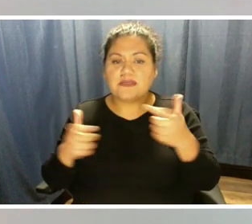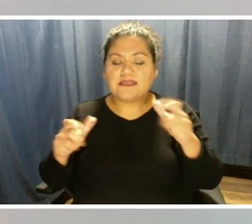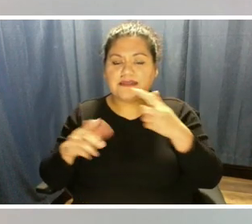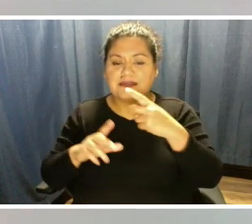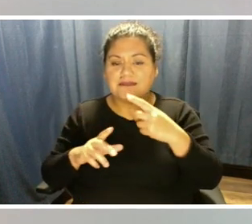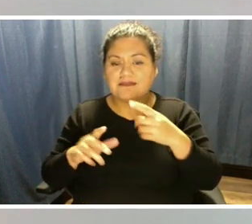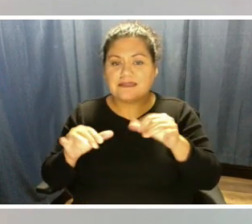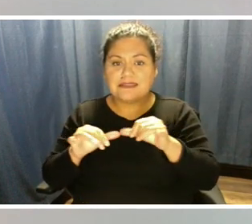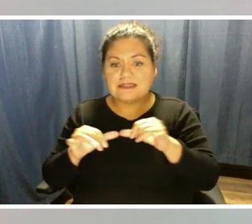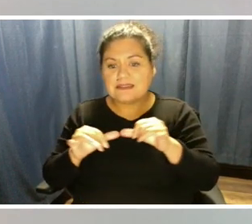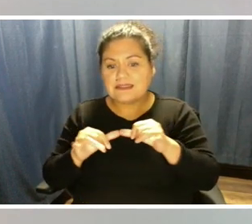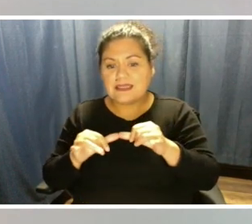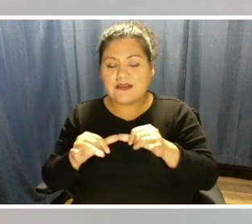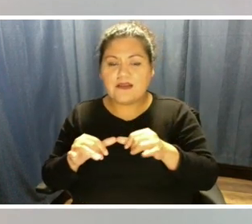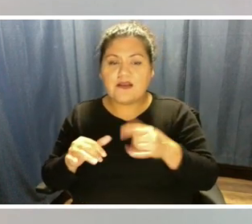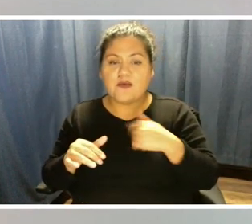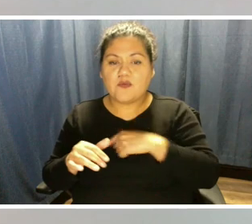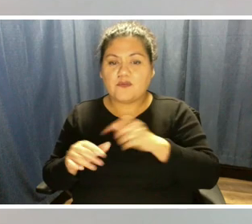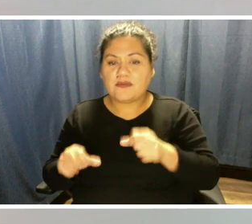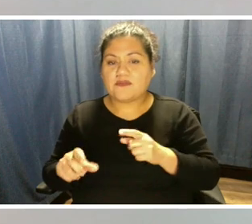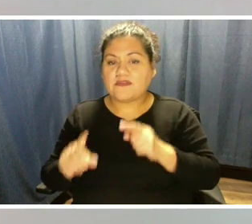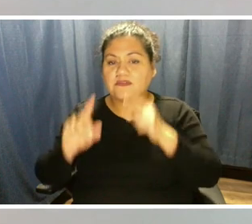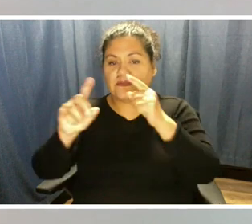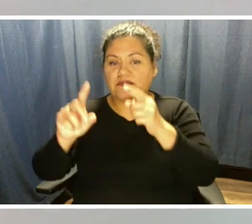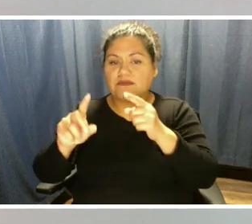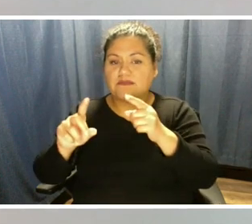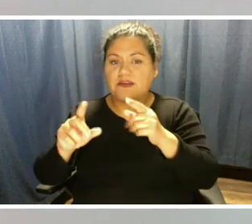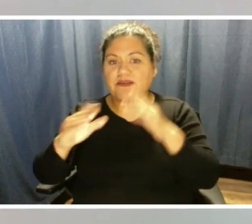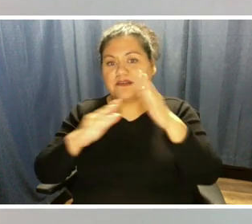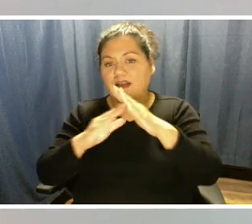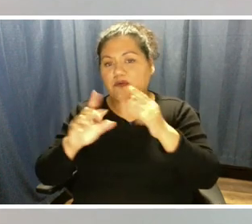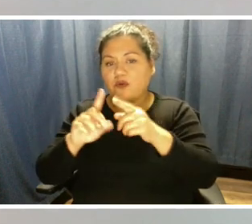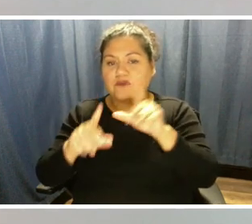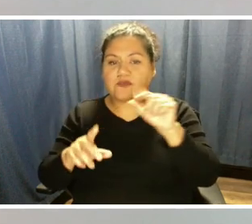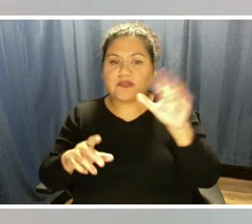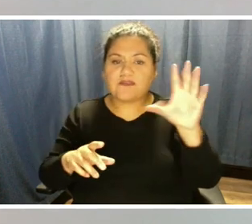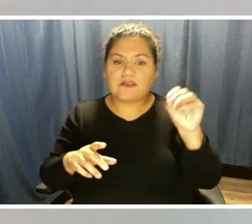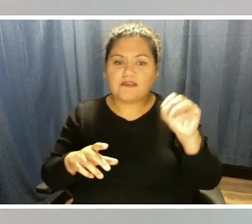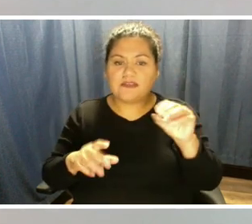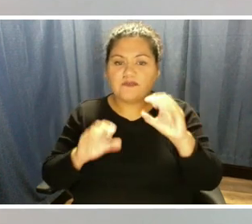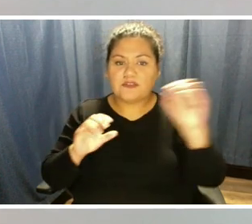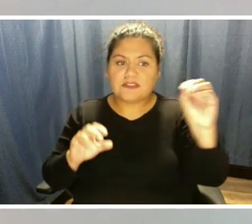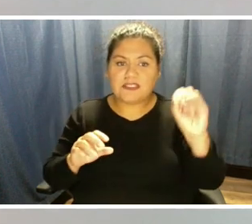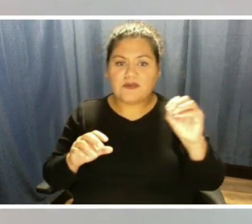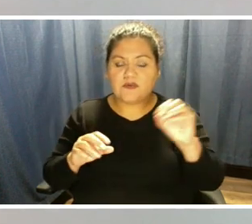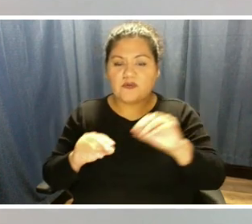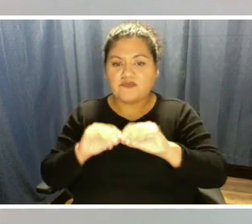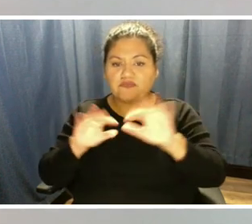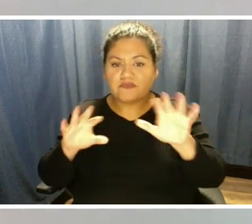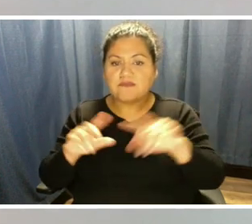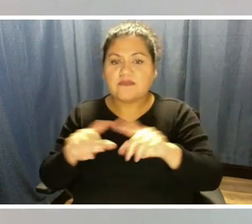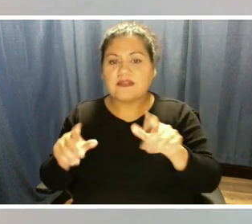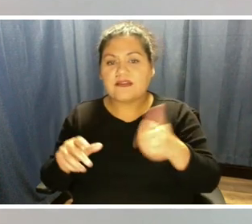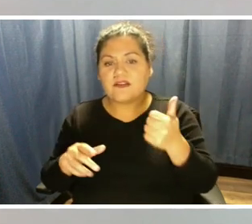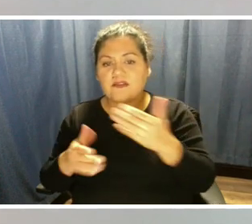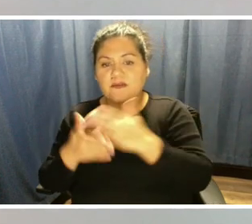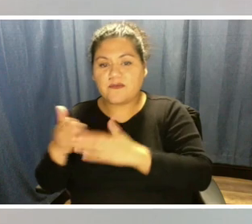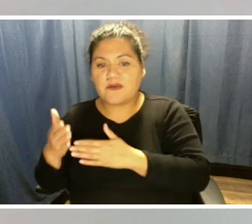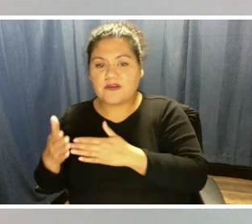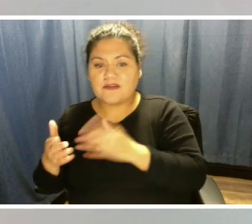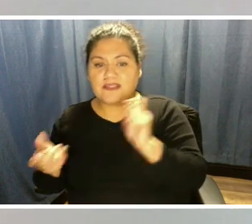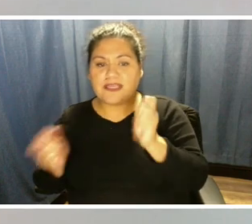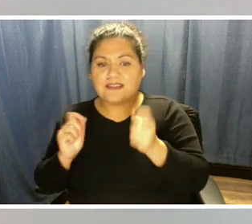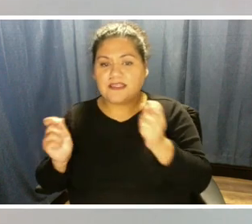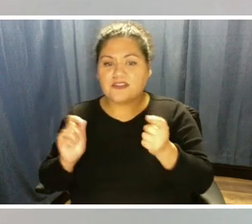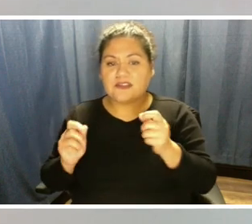to get to that net zero goal by 2050. Another piece of the Climate Action and Adaptation Plan that we've